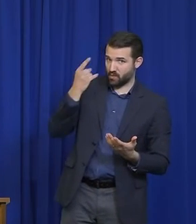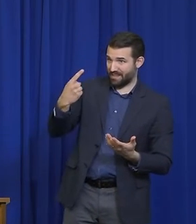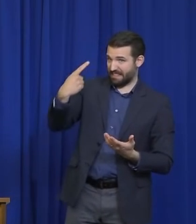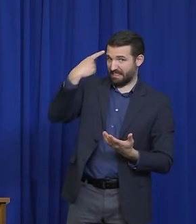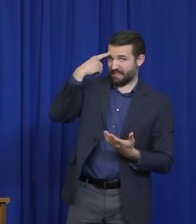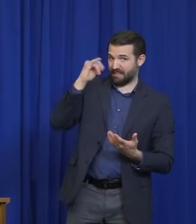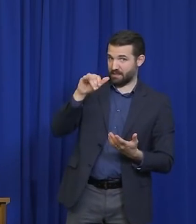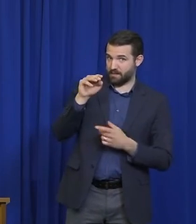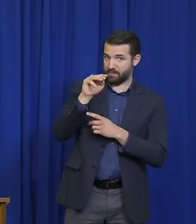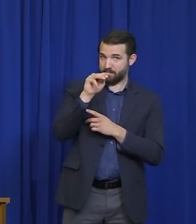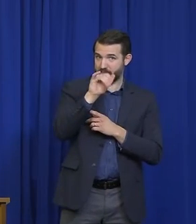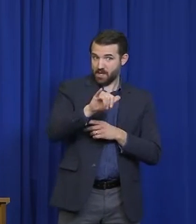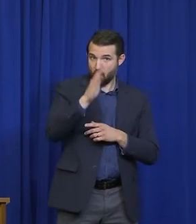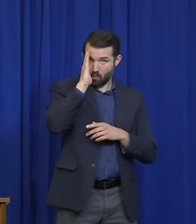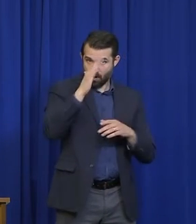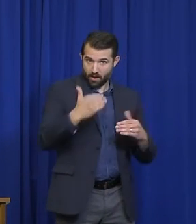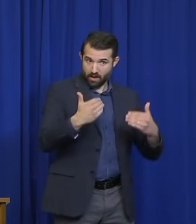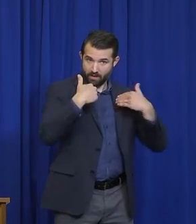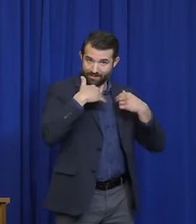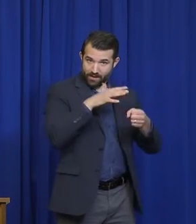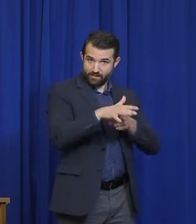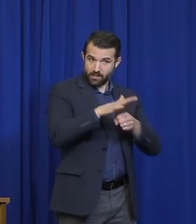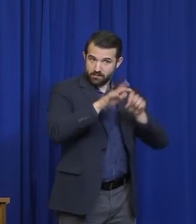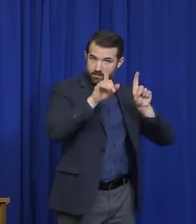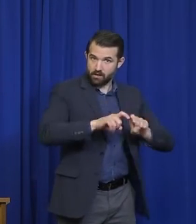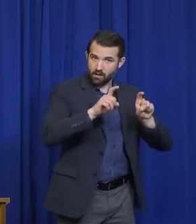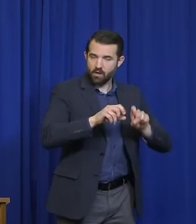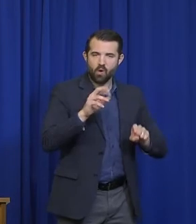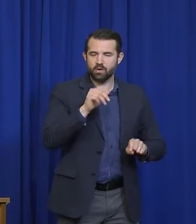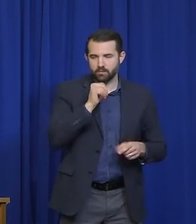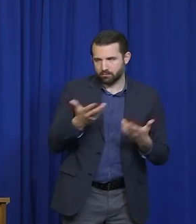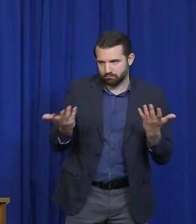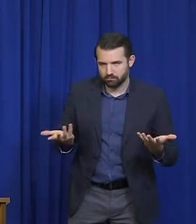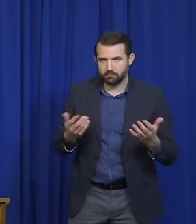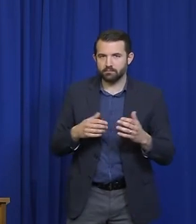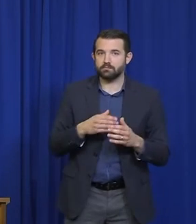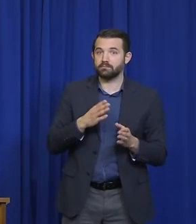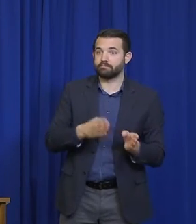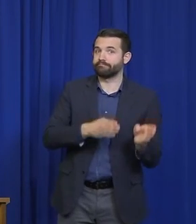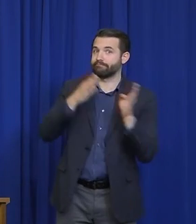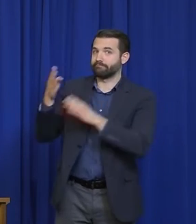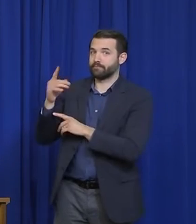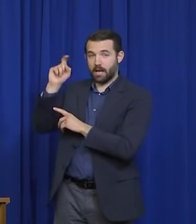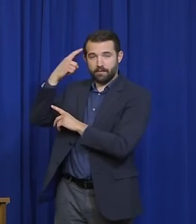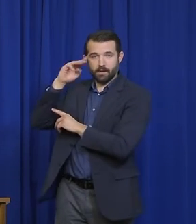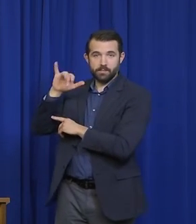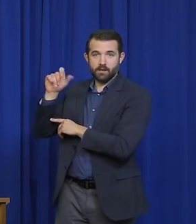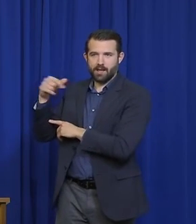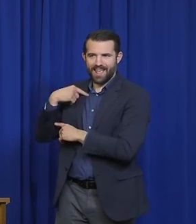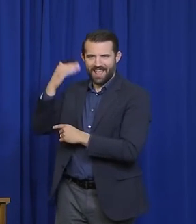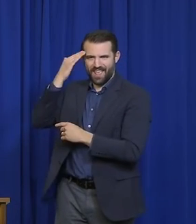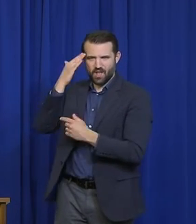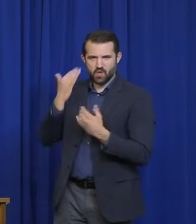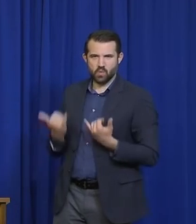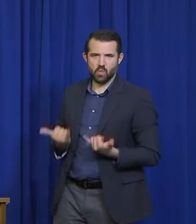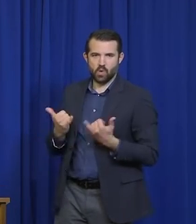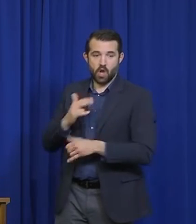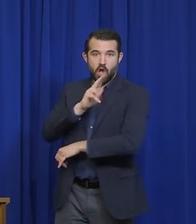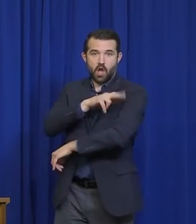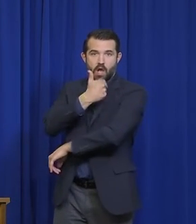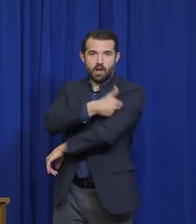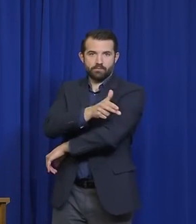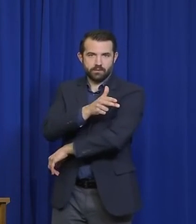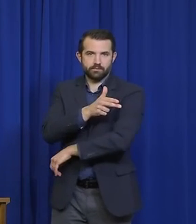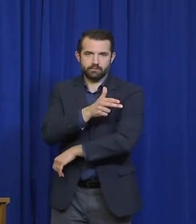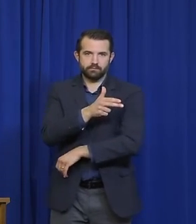And Governor Mills, Governor Mills, given the fact that we don't have a hospital surge, is the idea of setting up arenas in Portland and Bangor